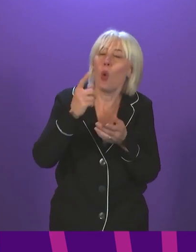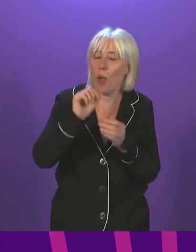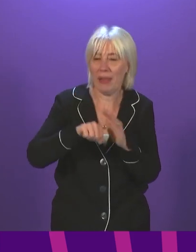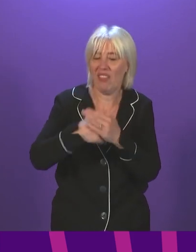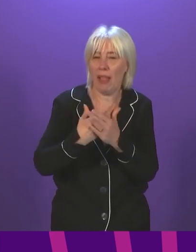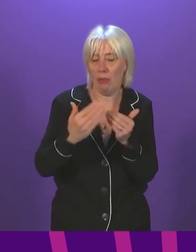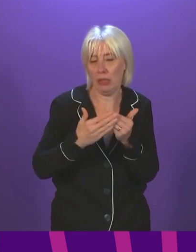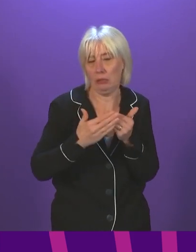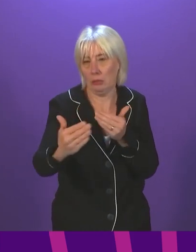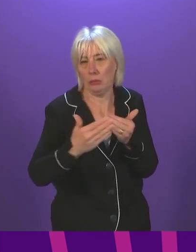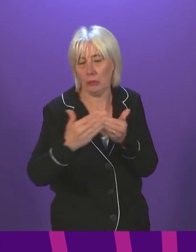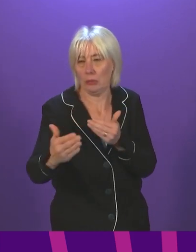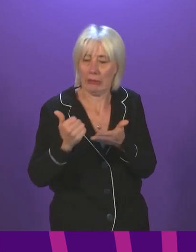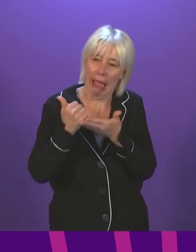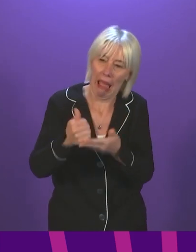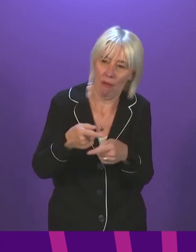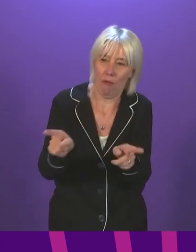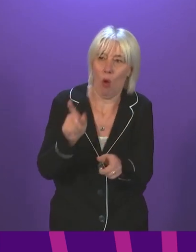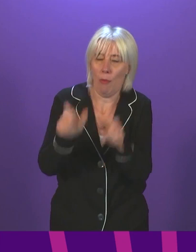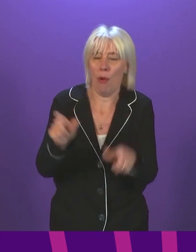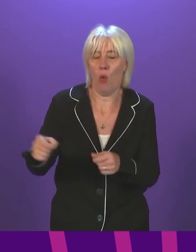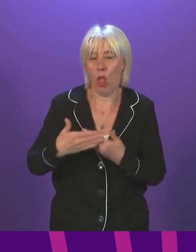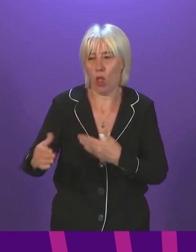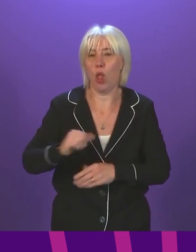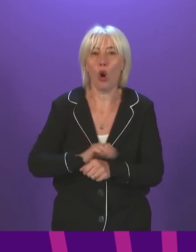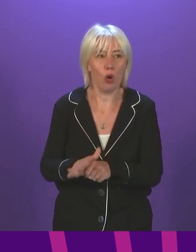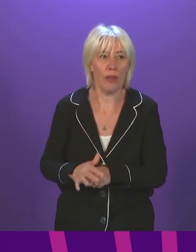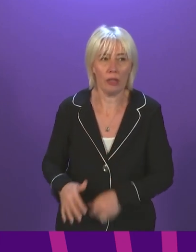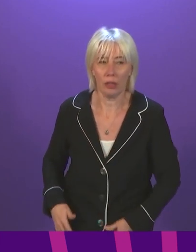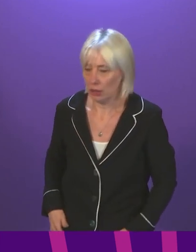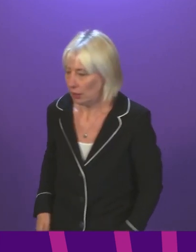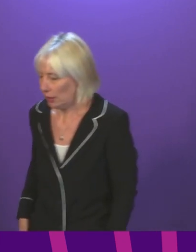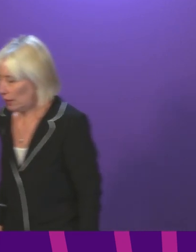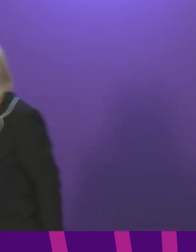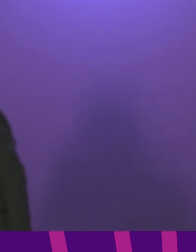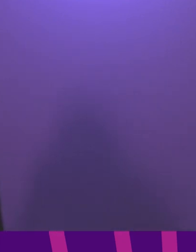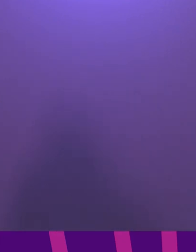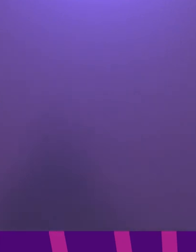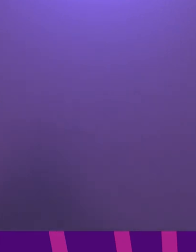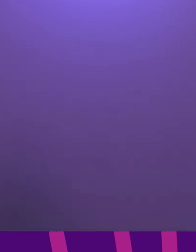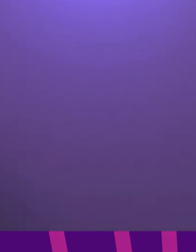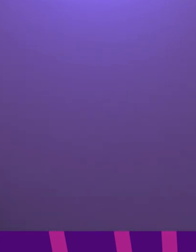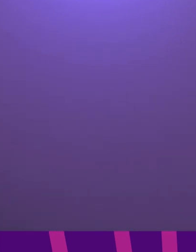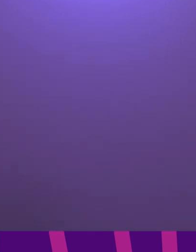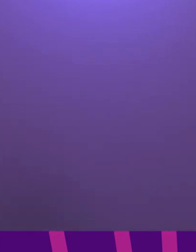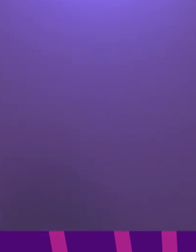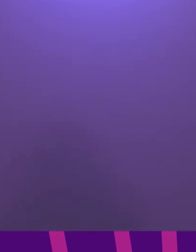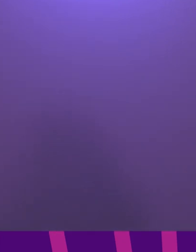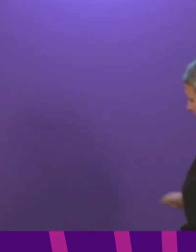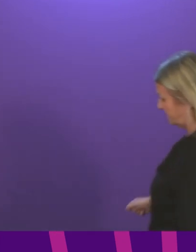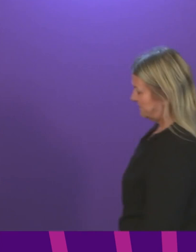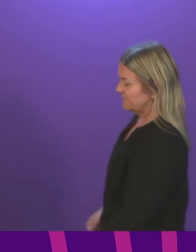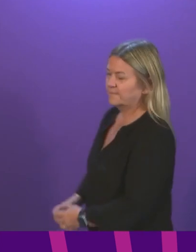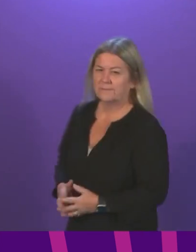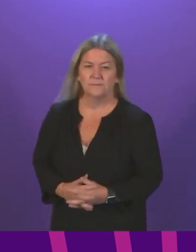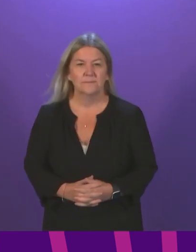weeks and months to come that will help those living with this condition. Rona Mackay to be followed by Edward Mountain. Thank you, Presiding Officer.